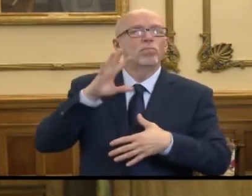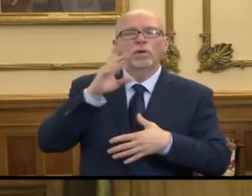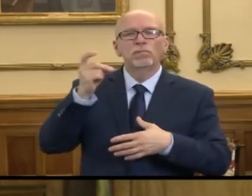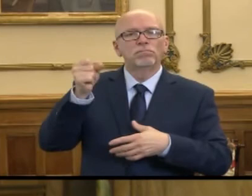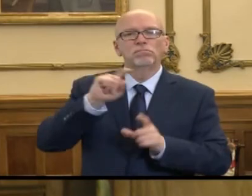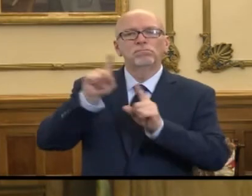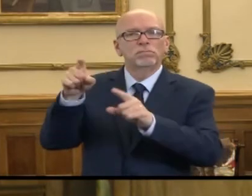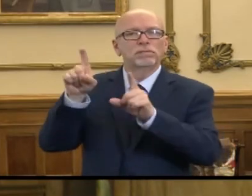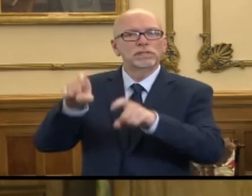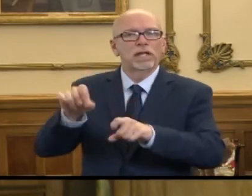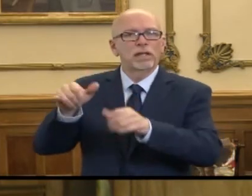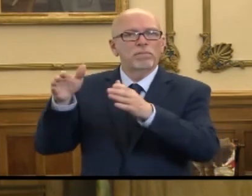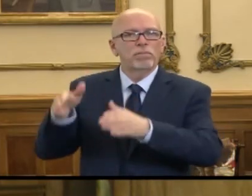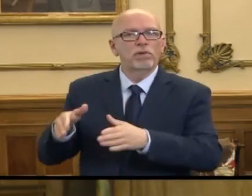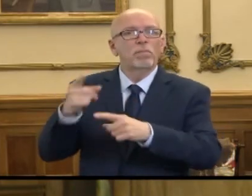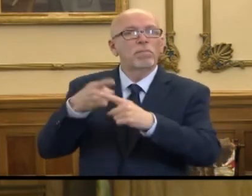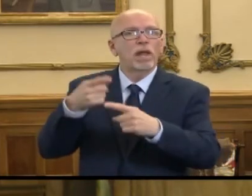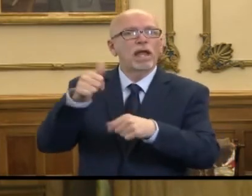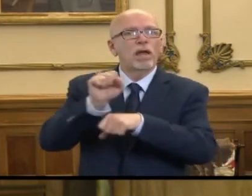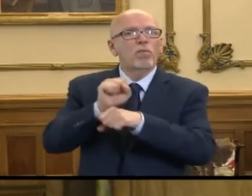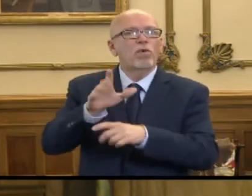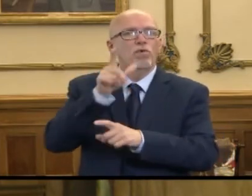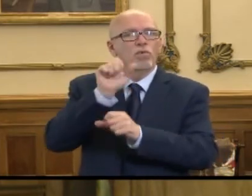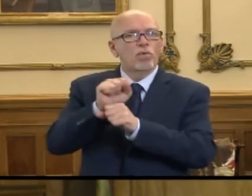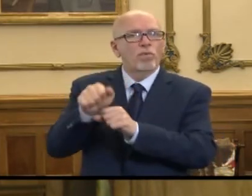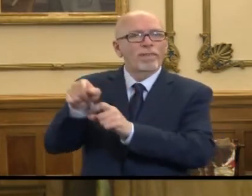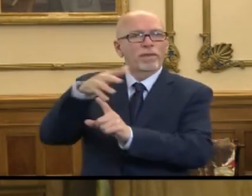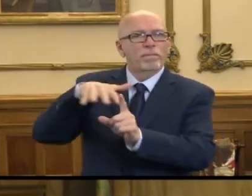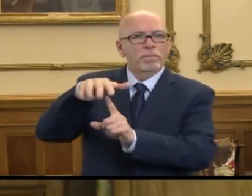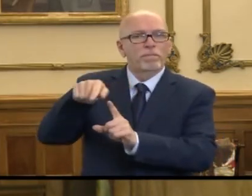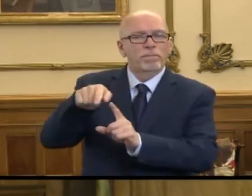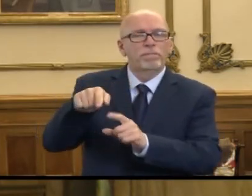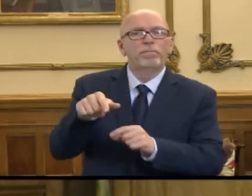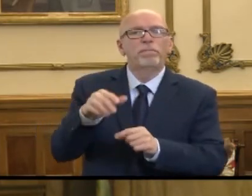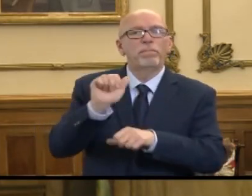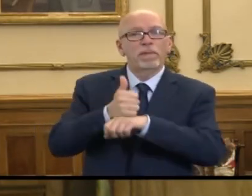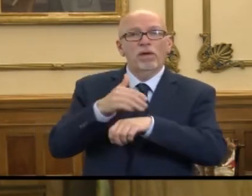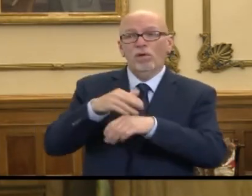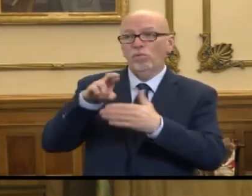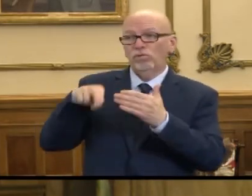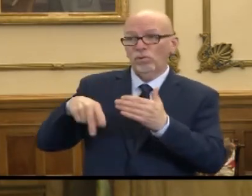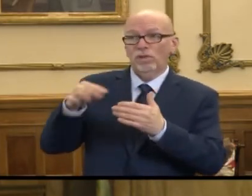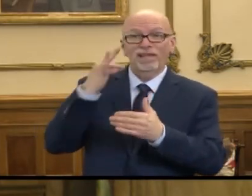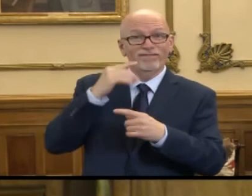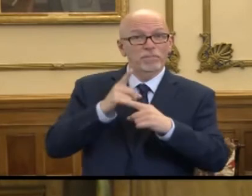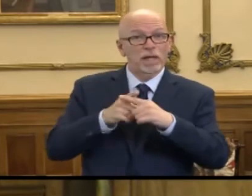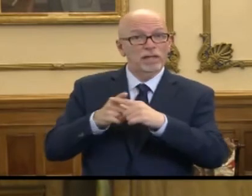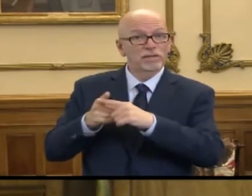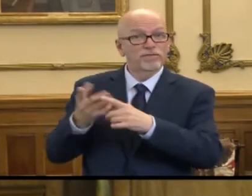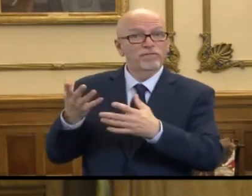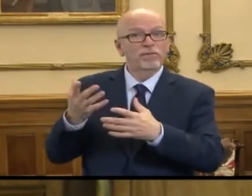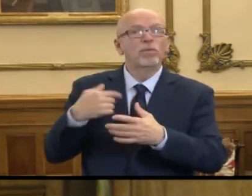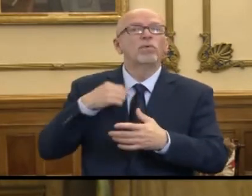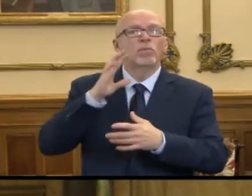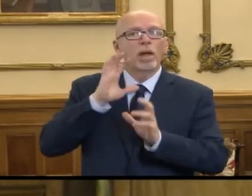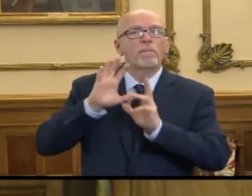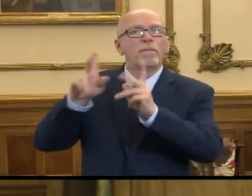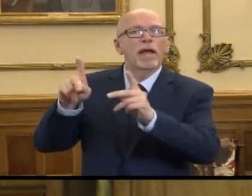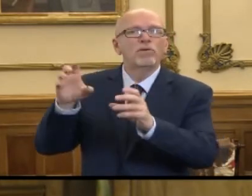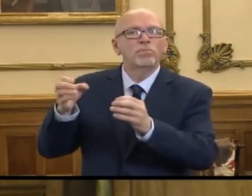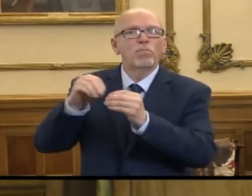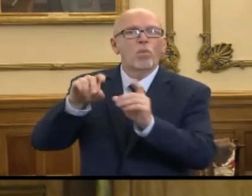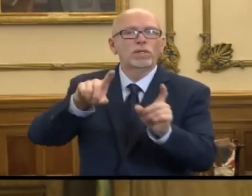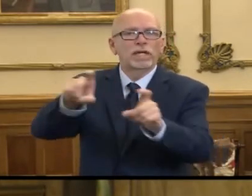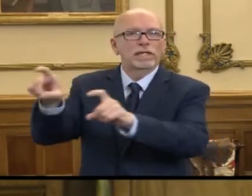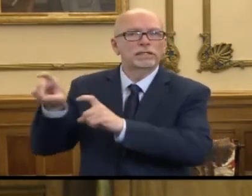symptomatic and also any workers that were there that was symptomatic. And then based on those results, if they're positives, gone back and done additional testing.